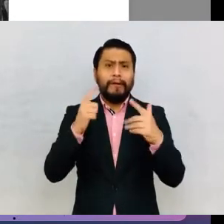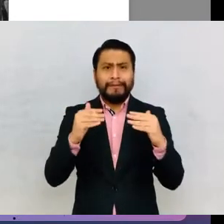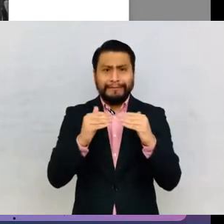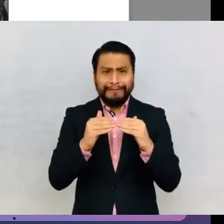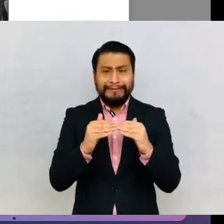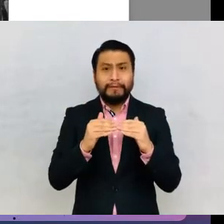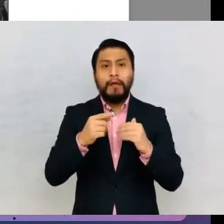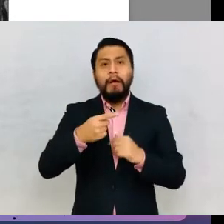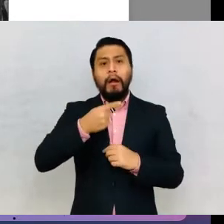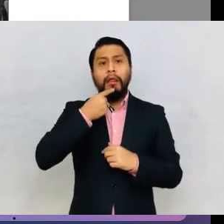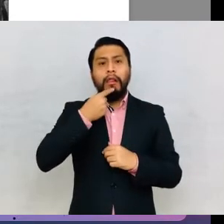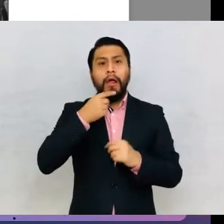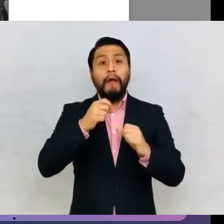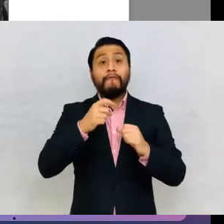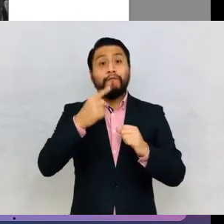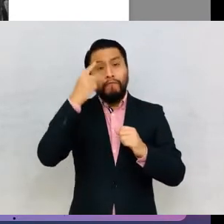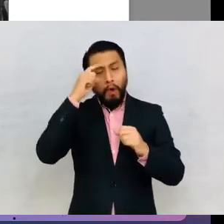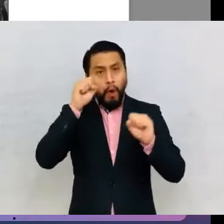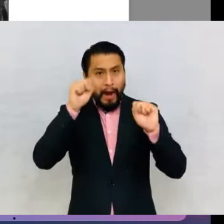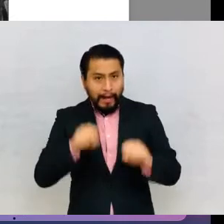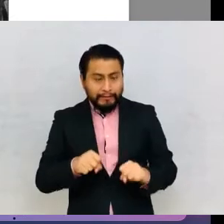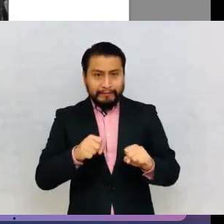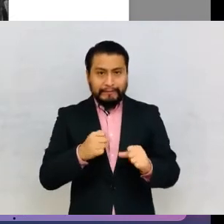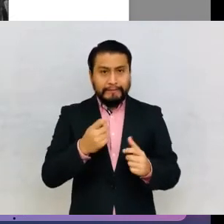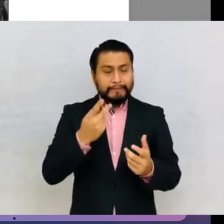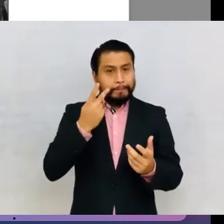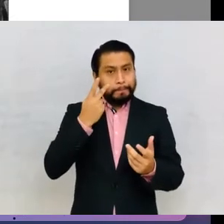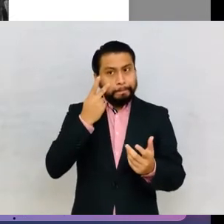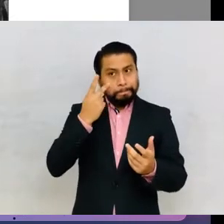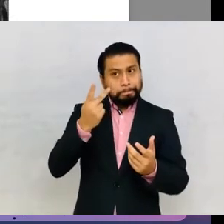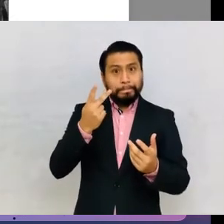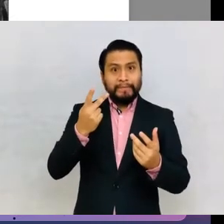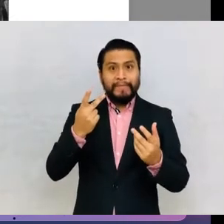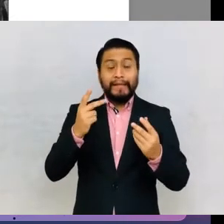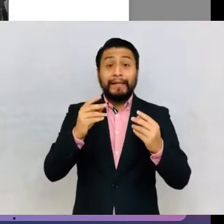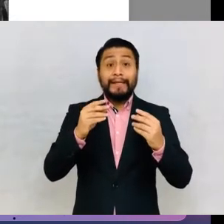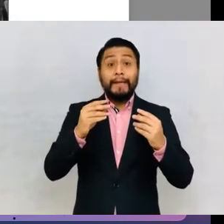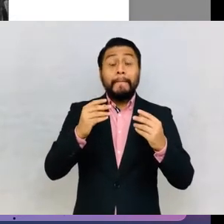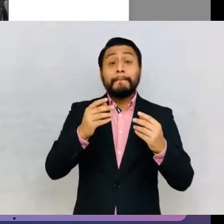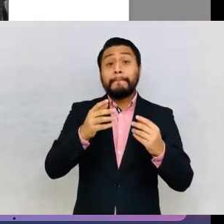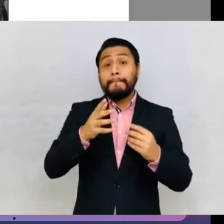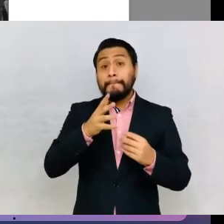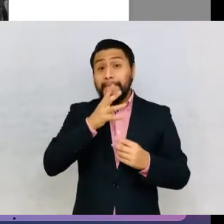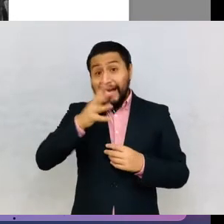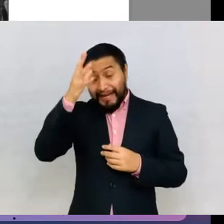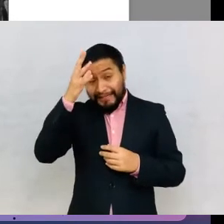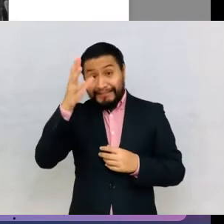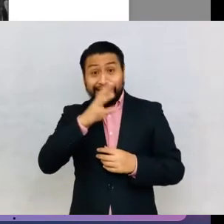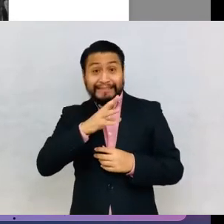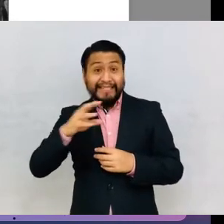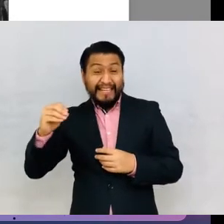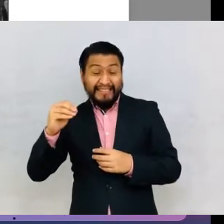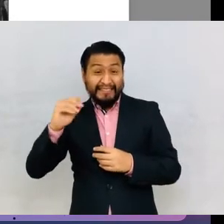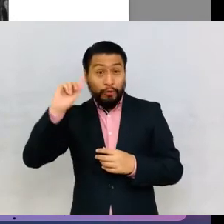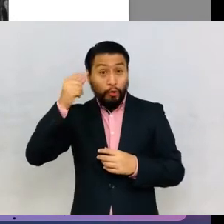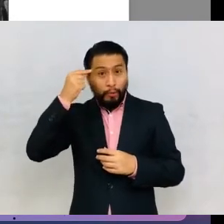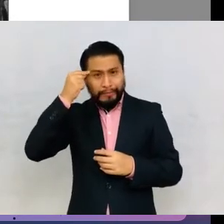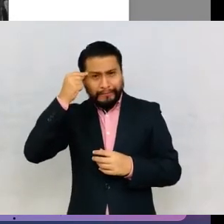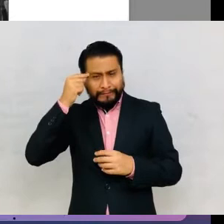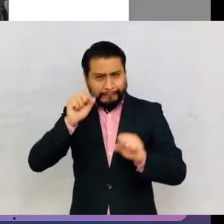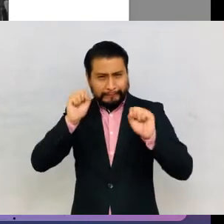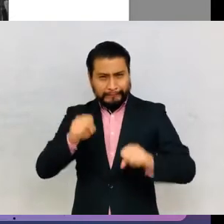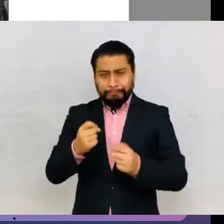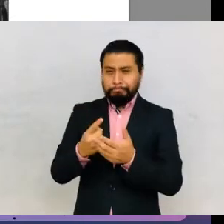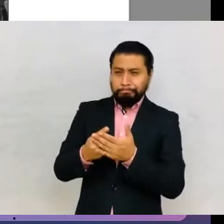sought to demonstrate the teacher's suitability to parents and authorities. It was only in the first decades